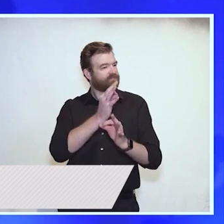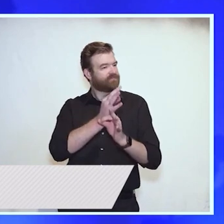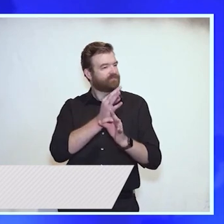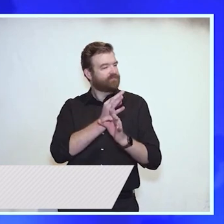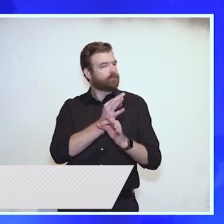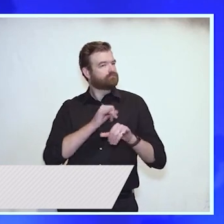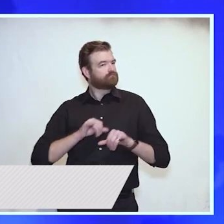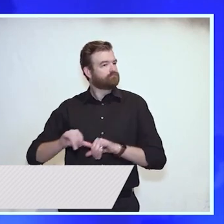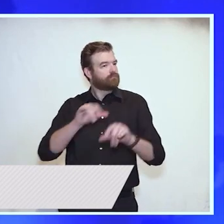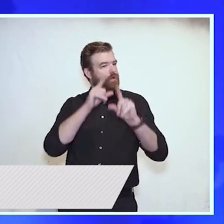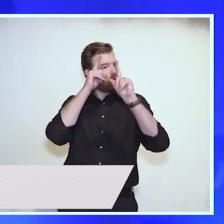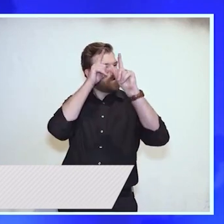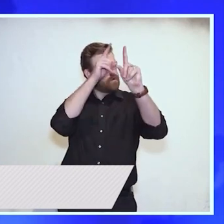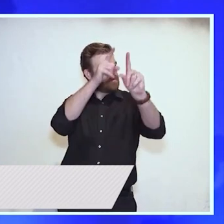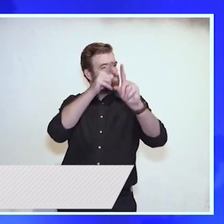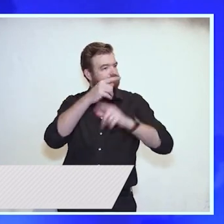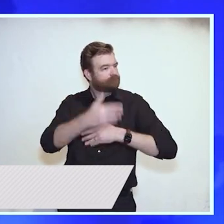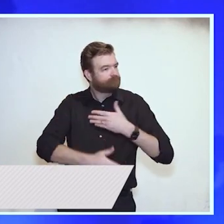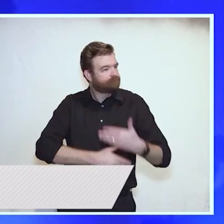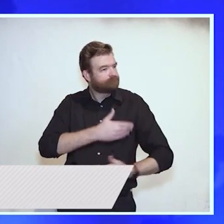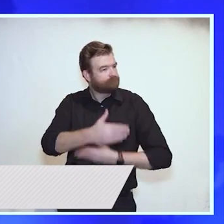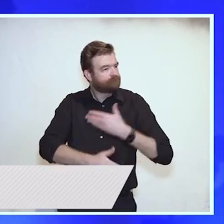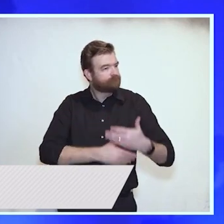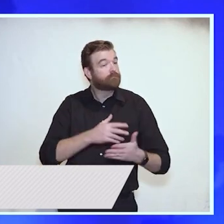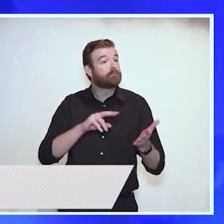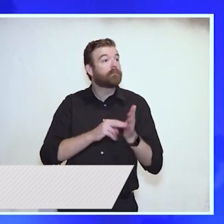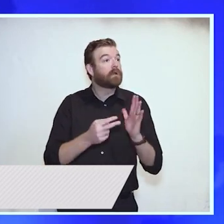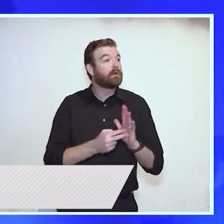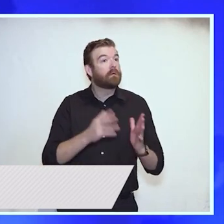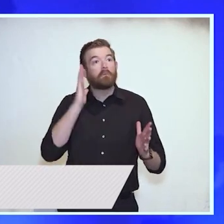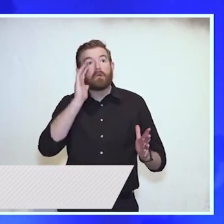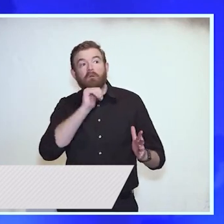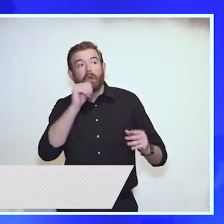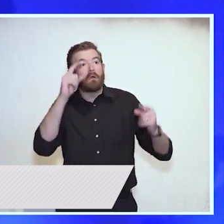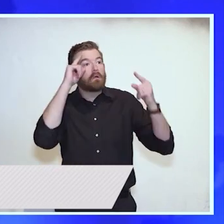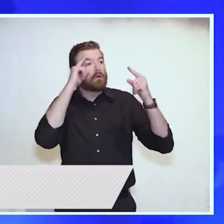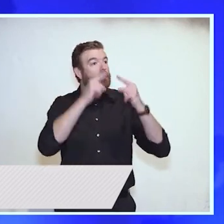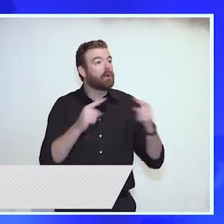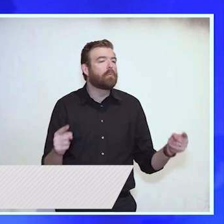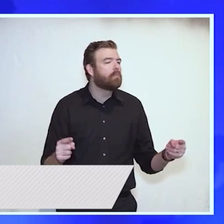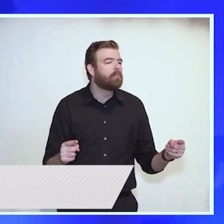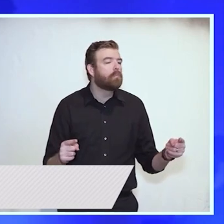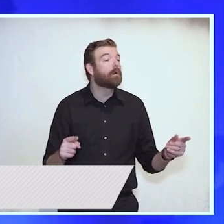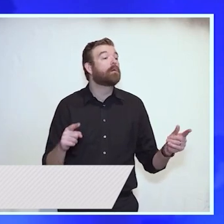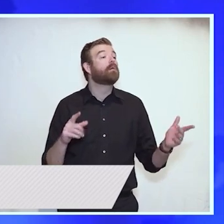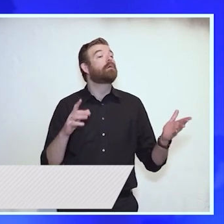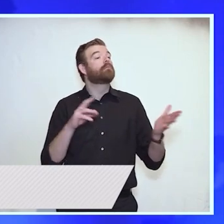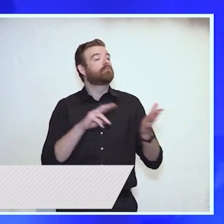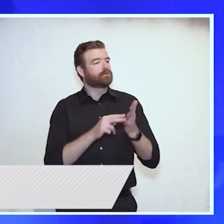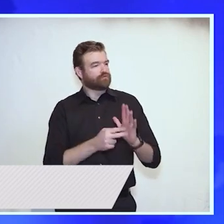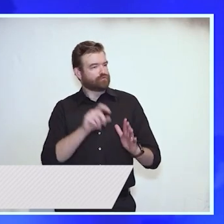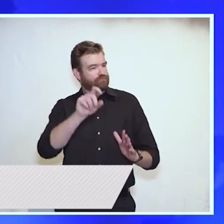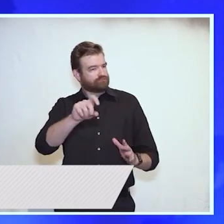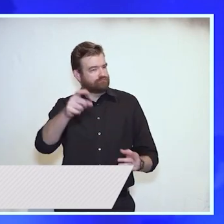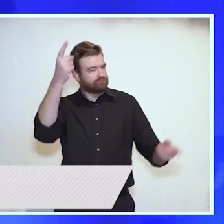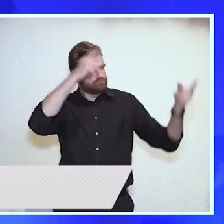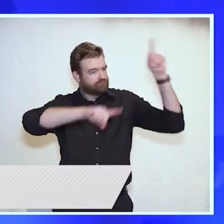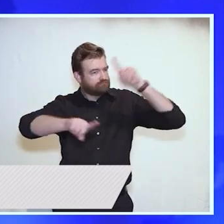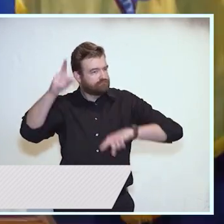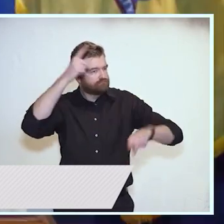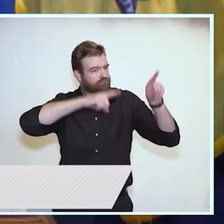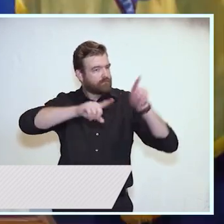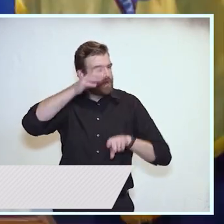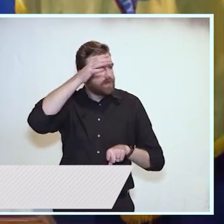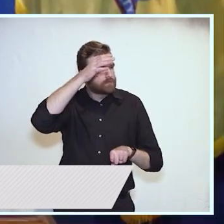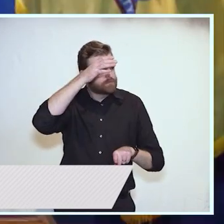This doesn't mean we won't or even can't disagree, but it should mean that compromise and common sense are not dirty words.